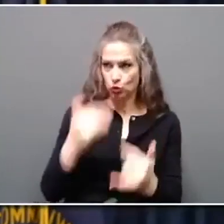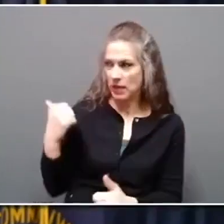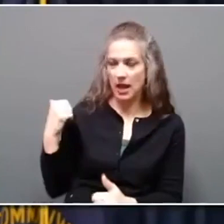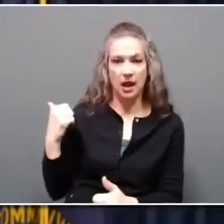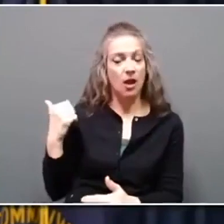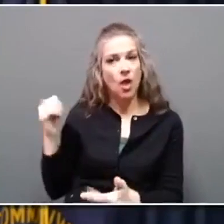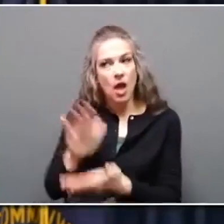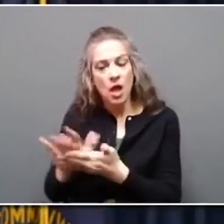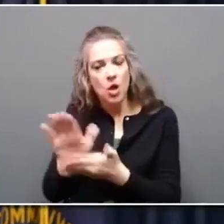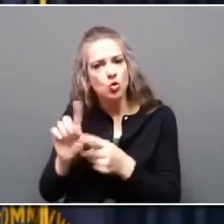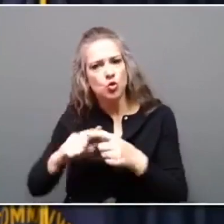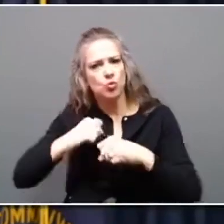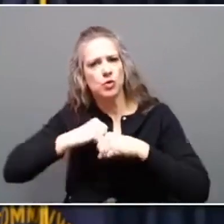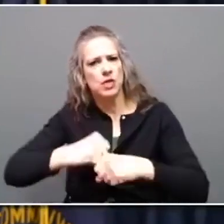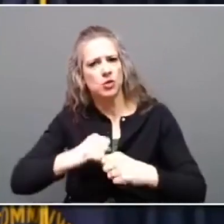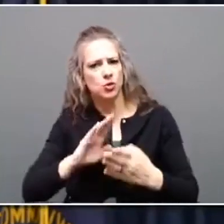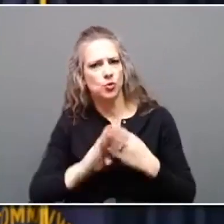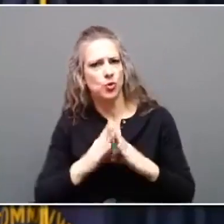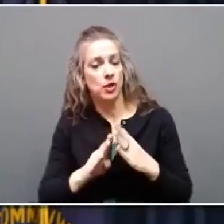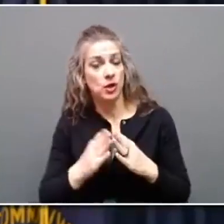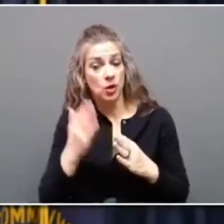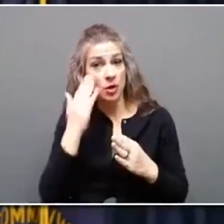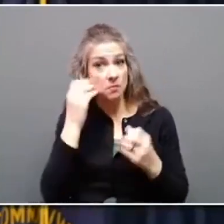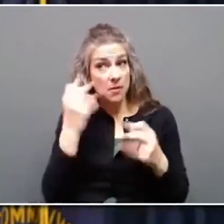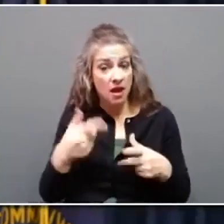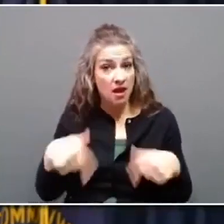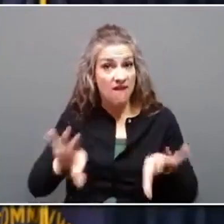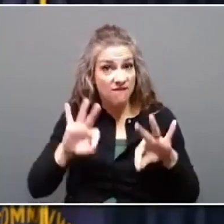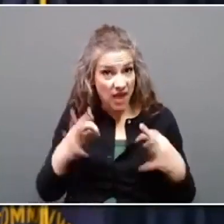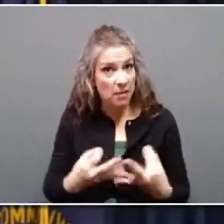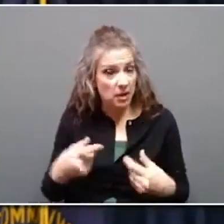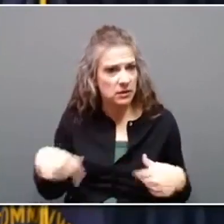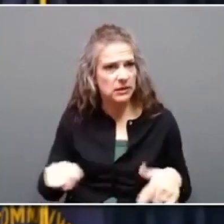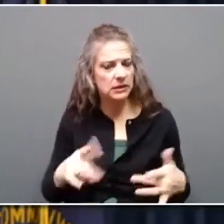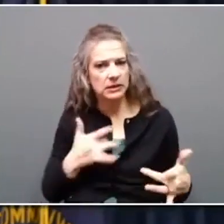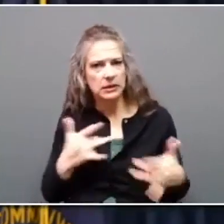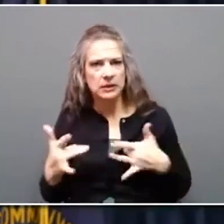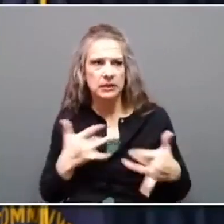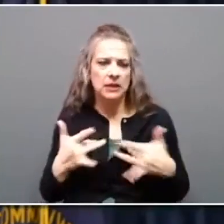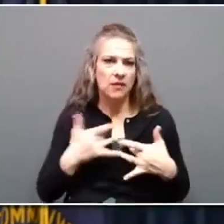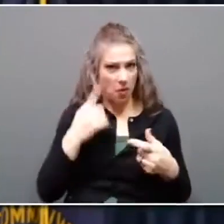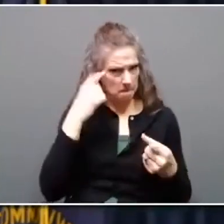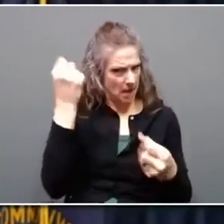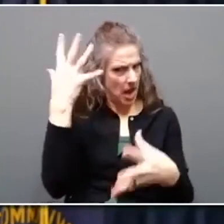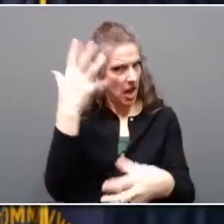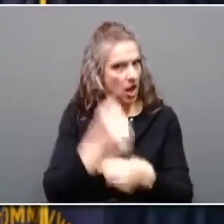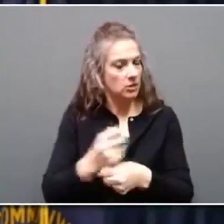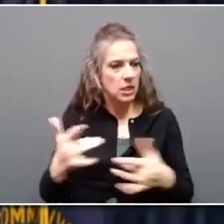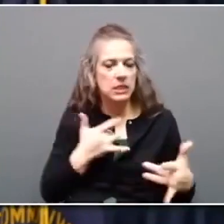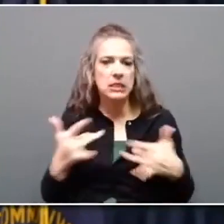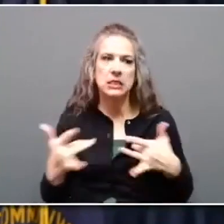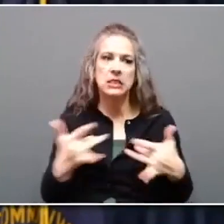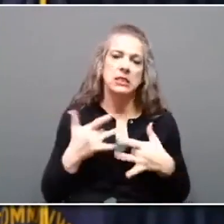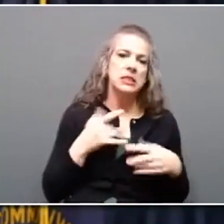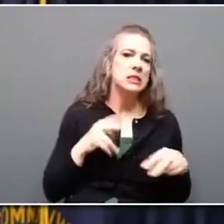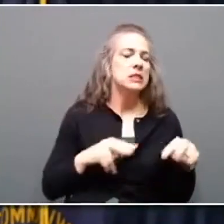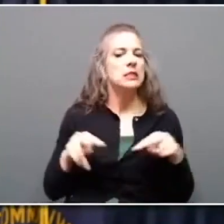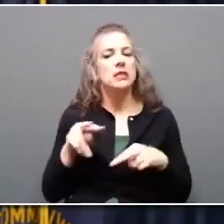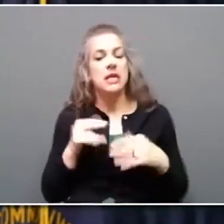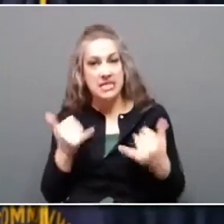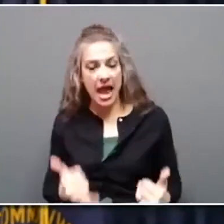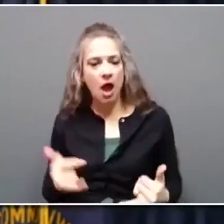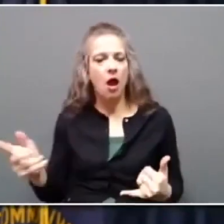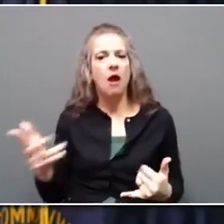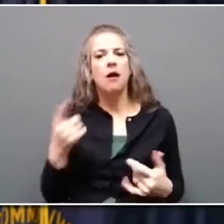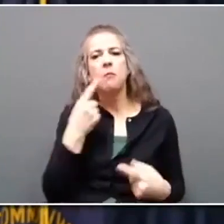And many of these families have been worried about some of these conditions for years, if not longer, and they are now seeing real